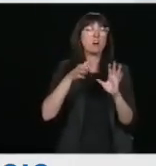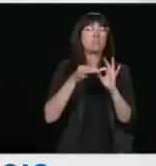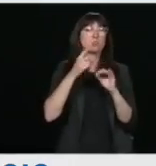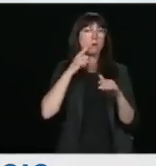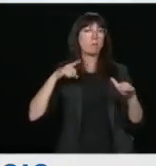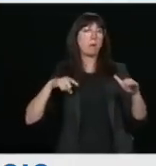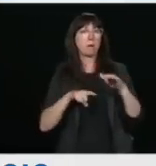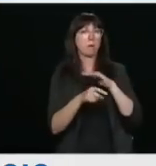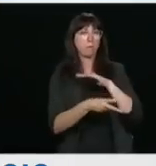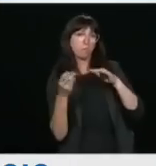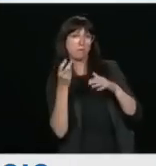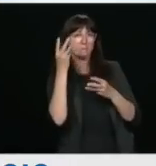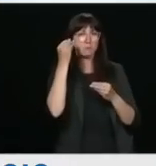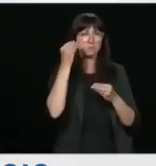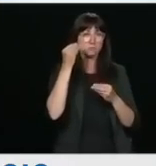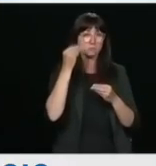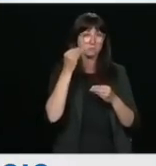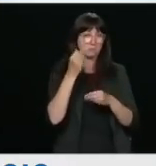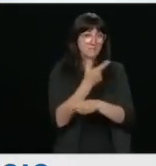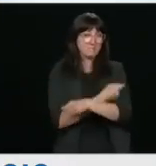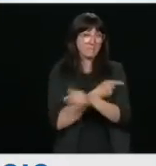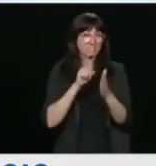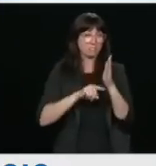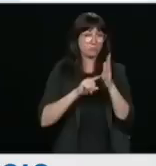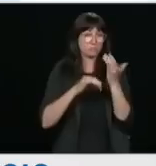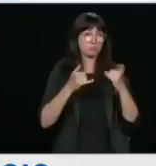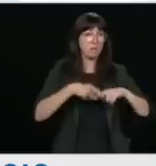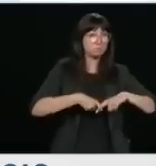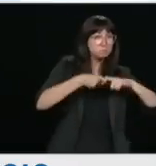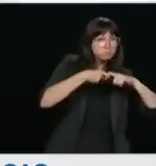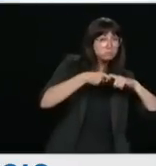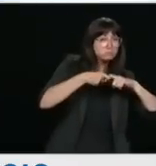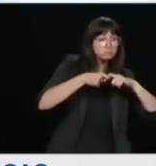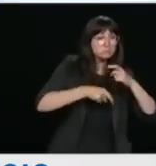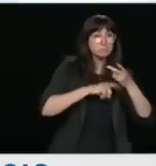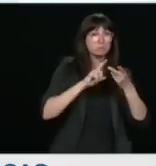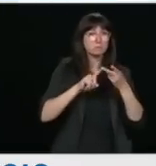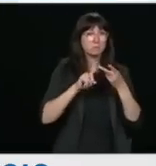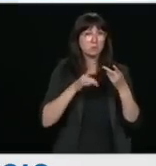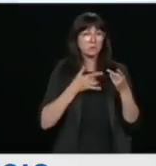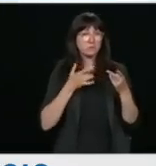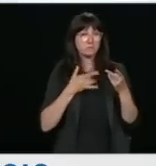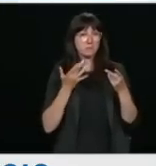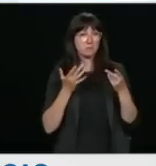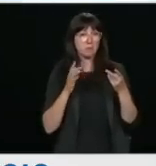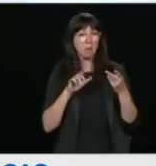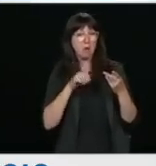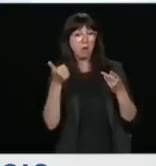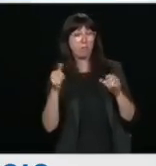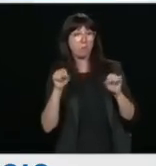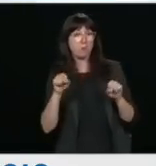research? And are you concerned about possible other attacks by Russia specifically?